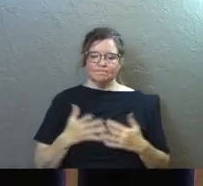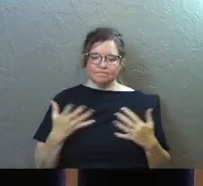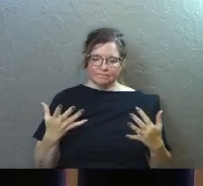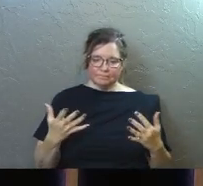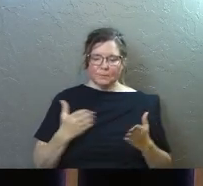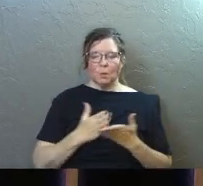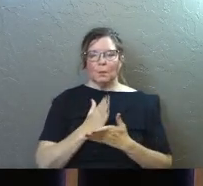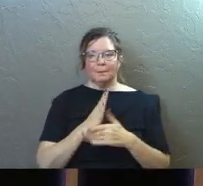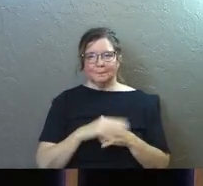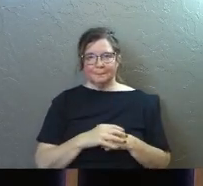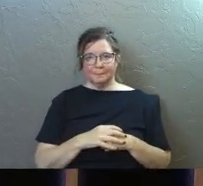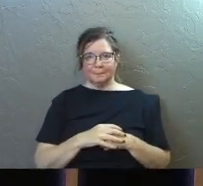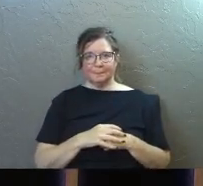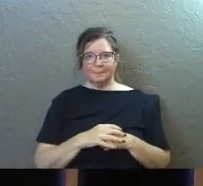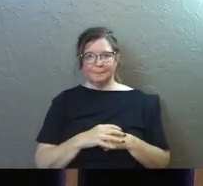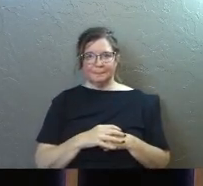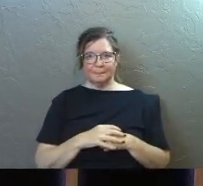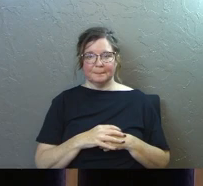All right.